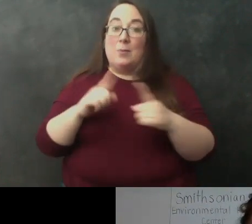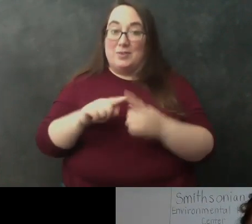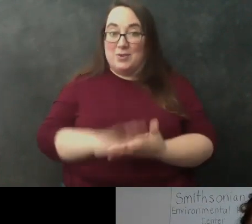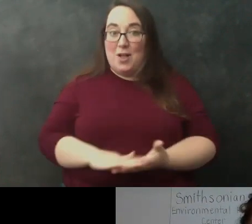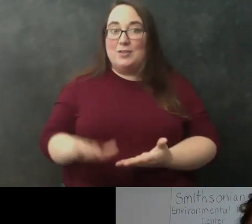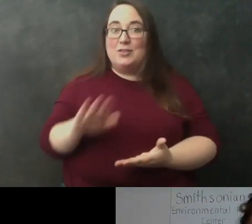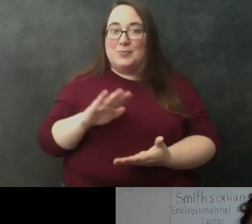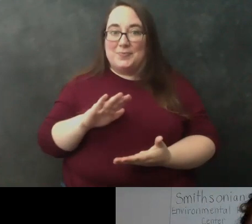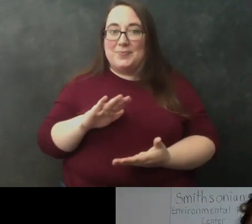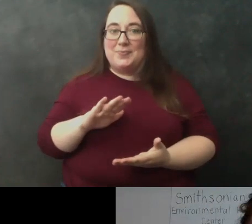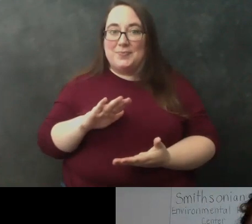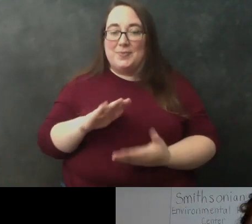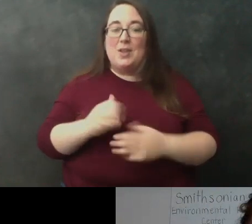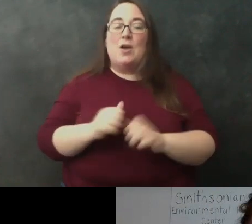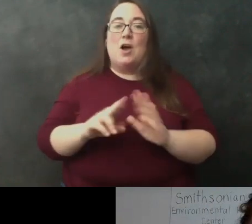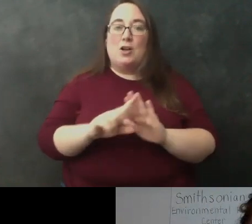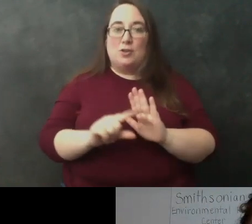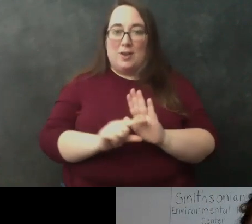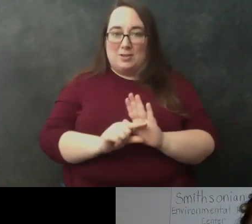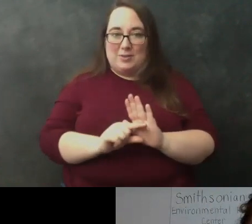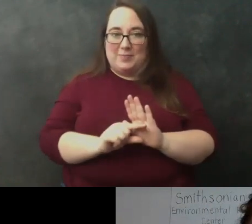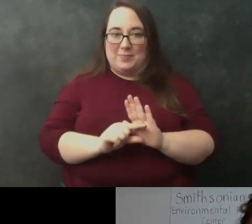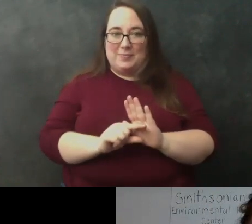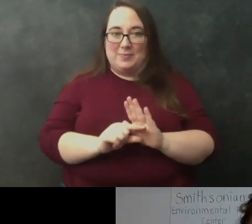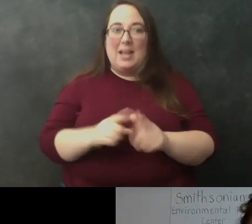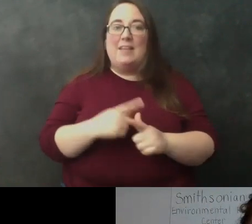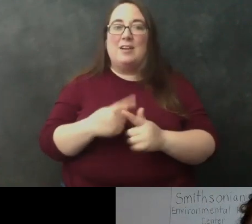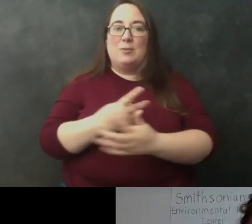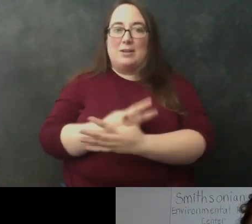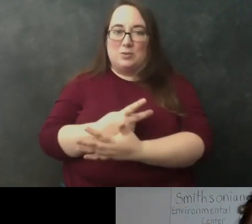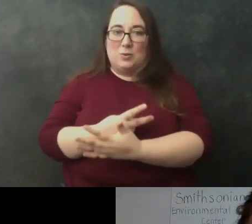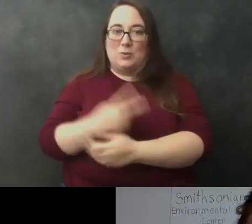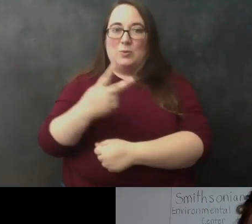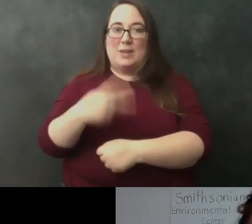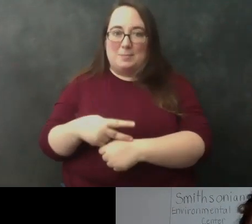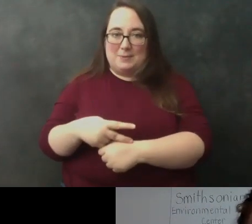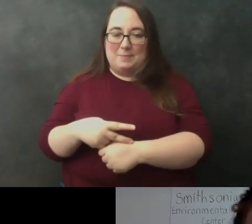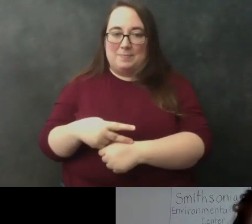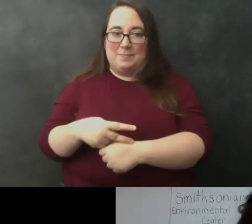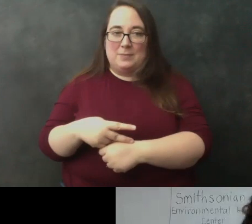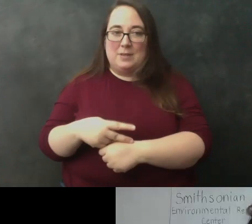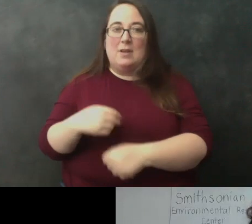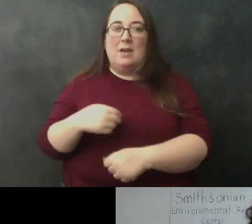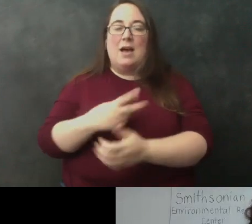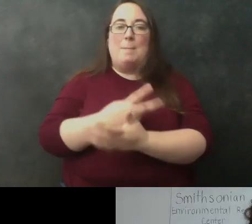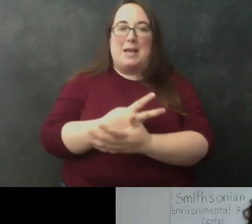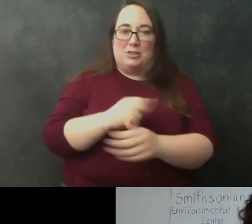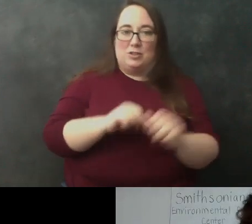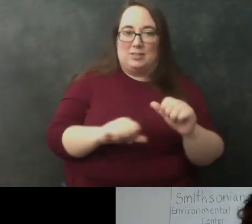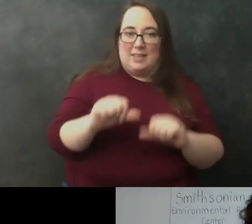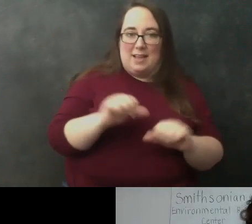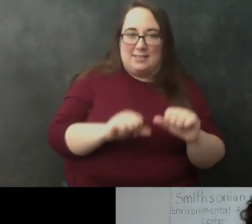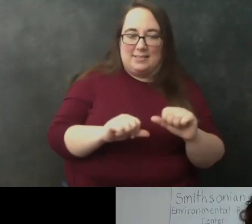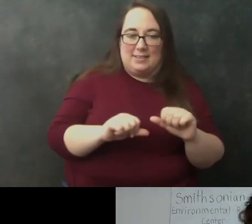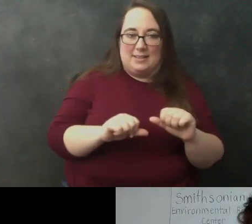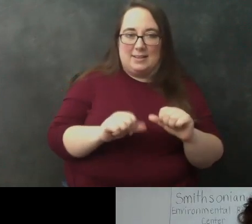i i went i got an undergraduate degree and then i went to graduate school two times so i um i have a master's of science and then i